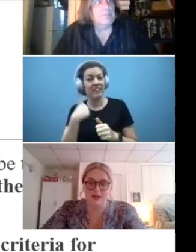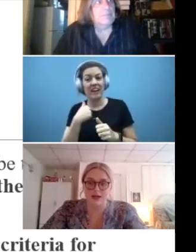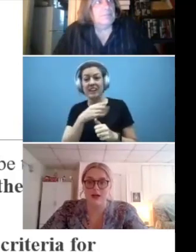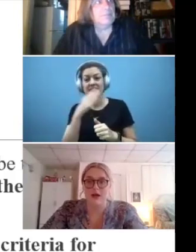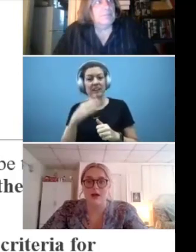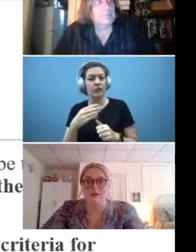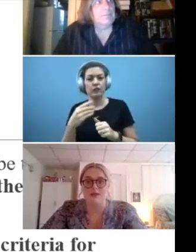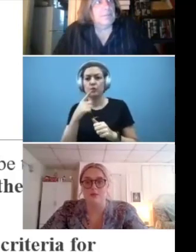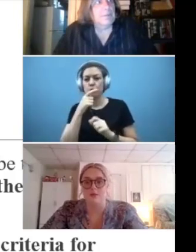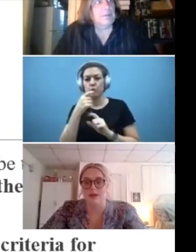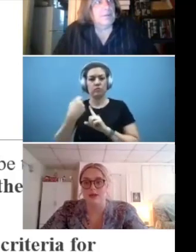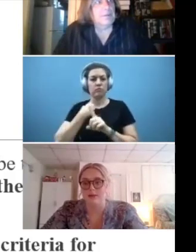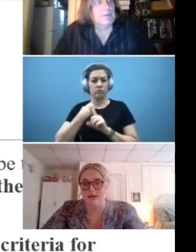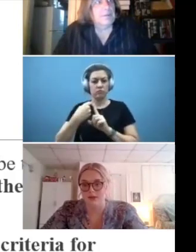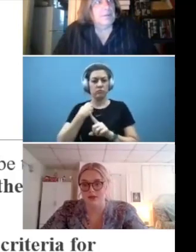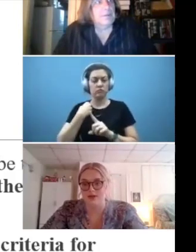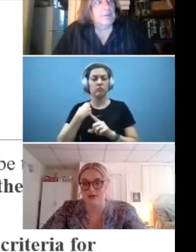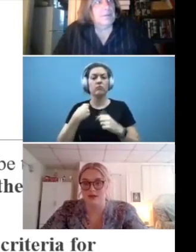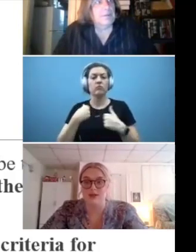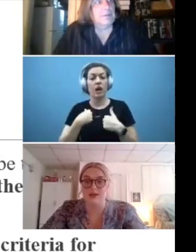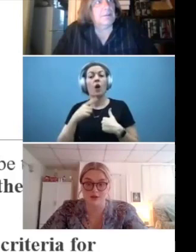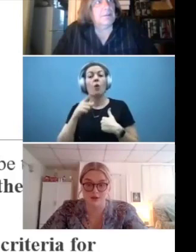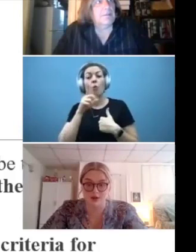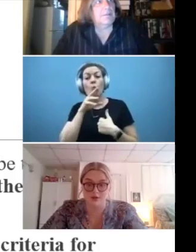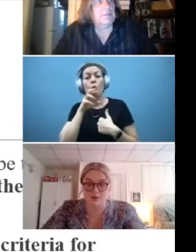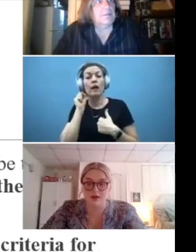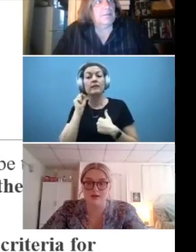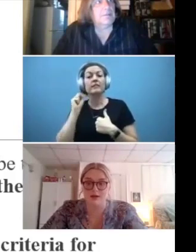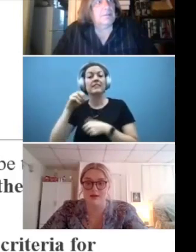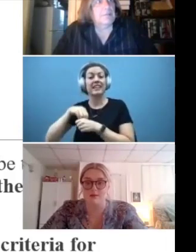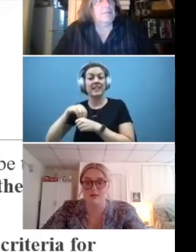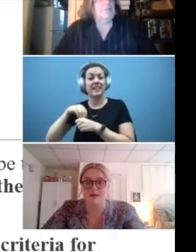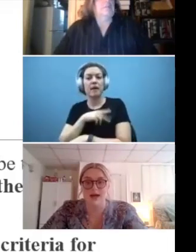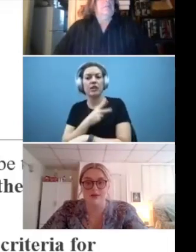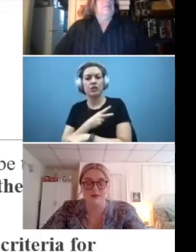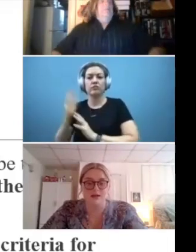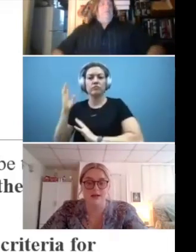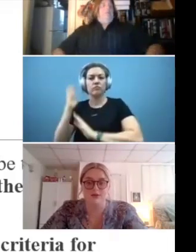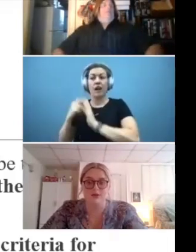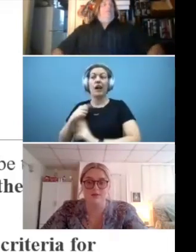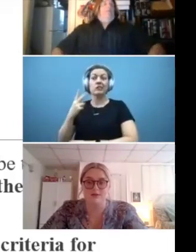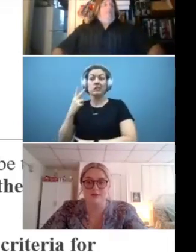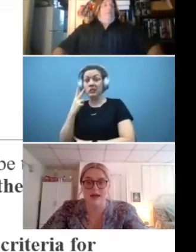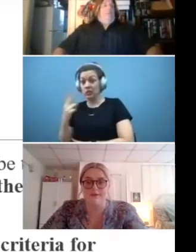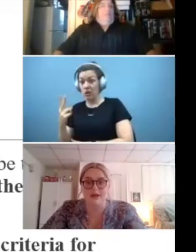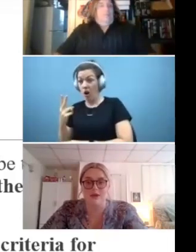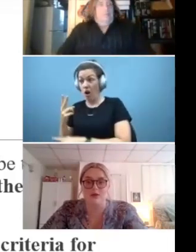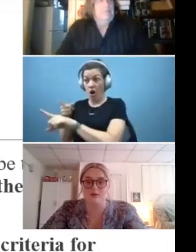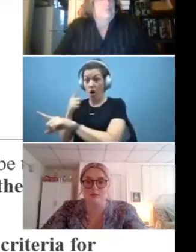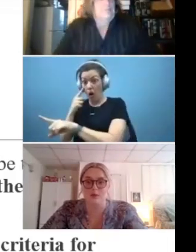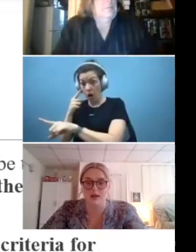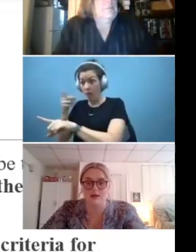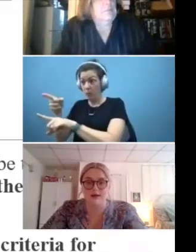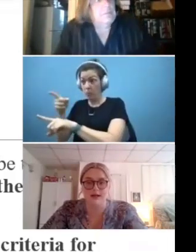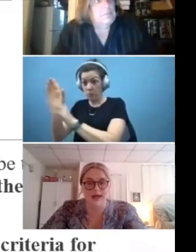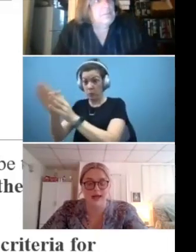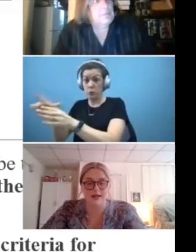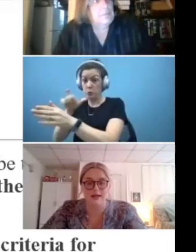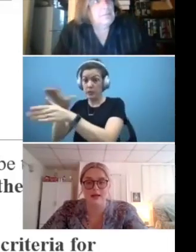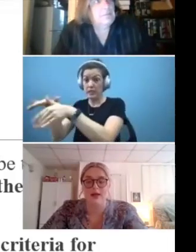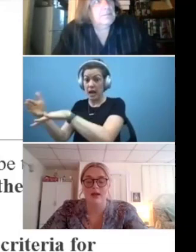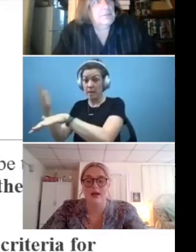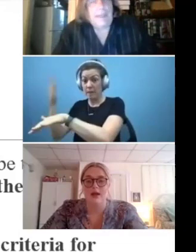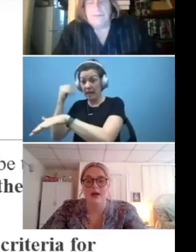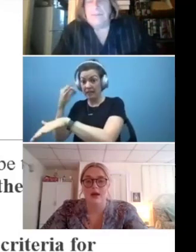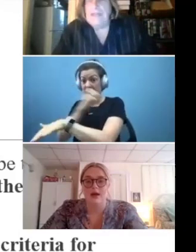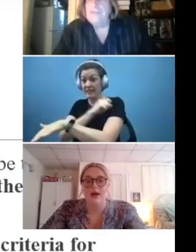facility? I was in an inpatient unit years ago where I saw someone die due to the negligence of the staff, and I want to report it if I can.